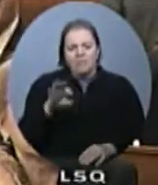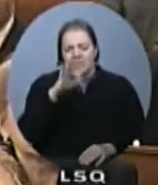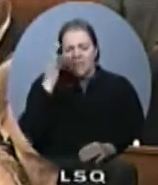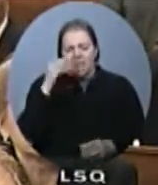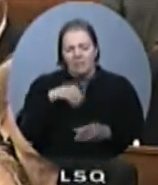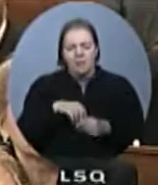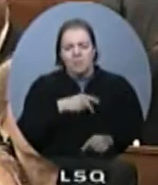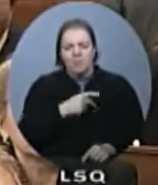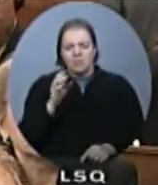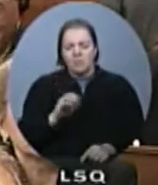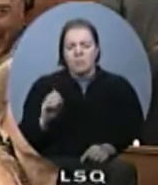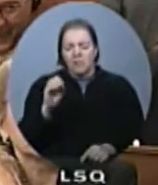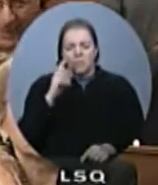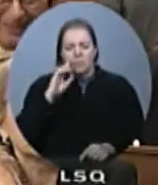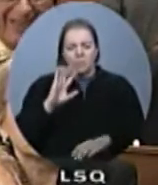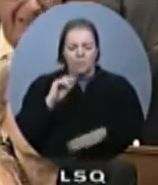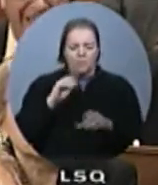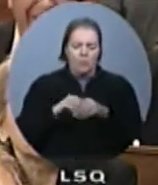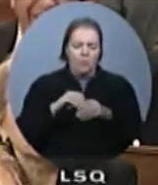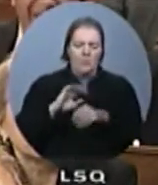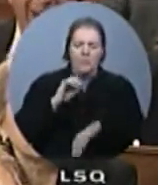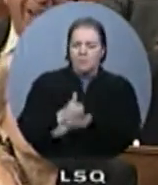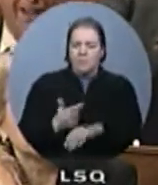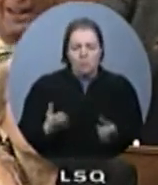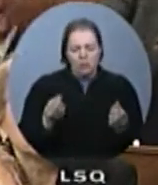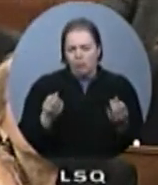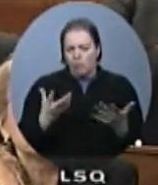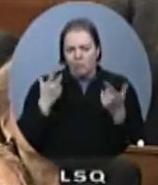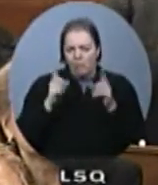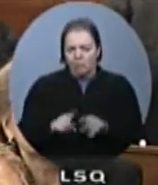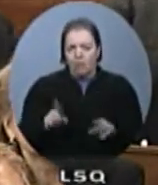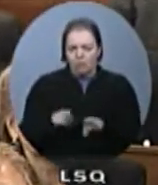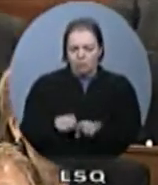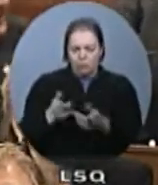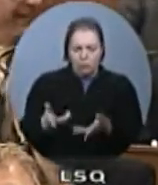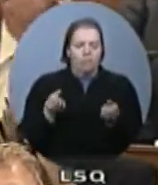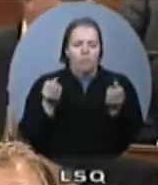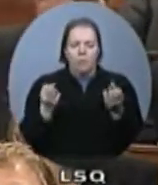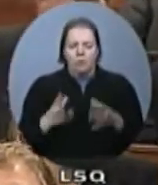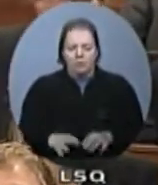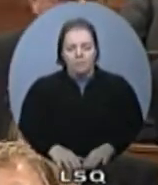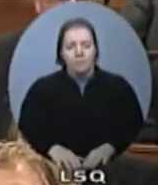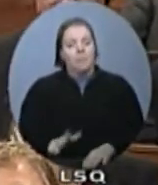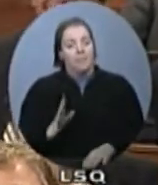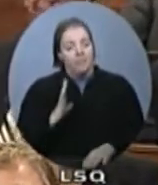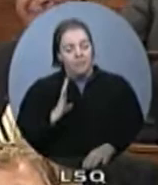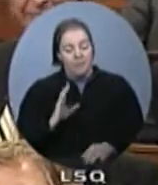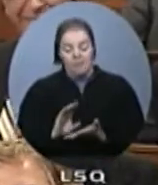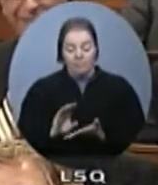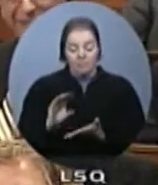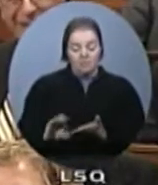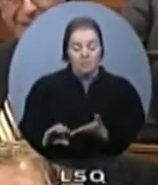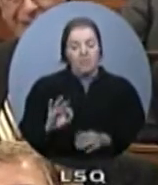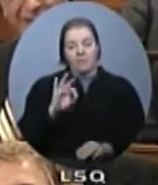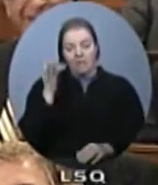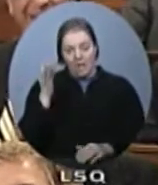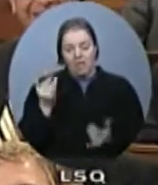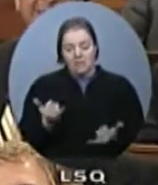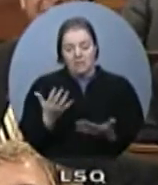Never have been. There is no such agreement, Mr. Speaker. What there is, though, is a federal investment of, this year,